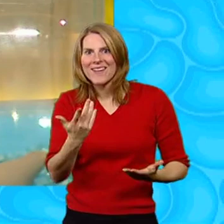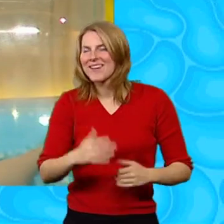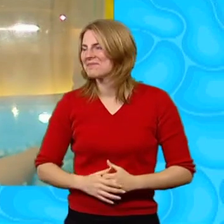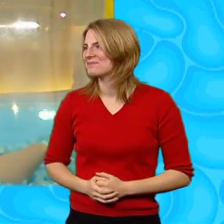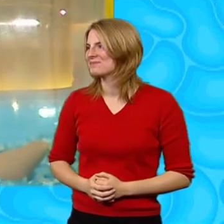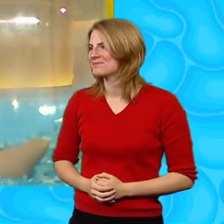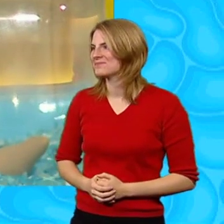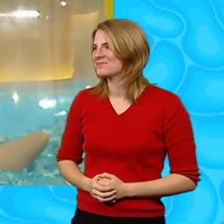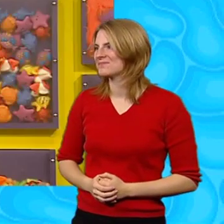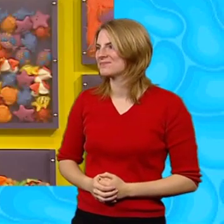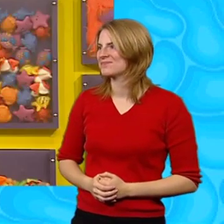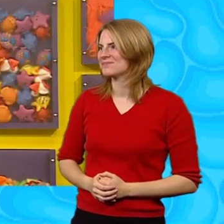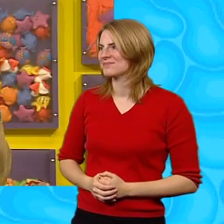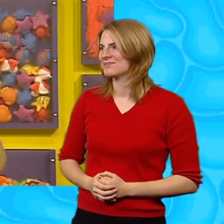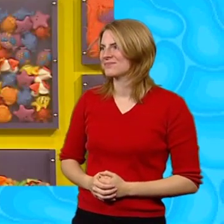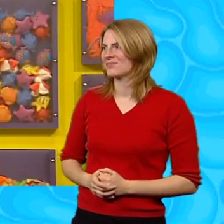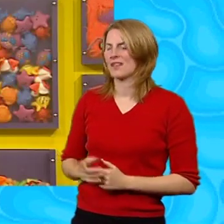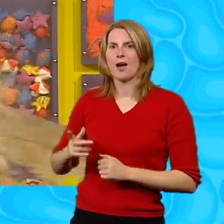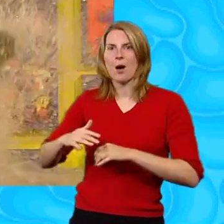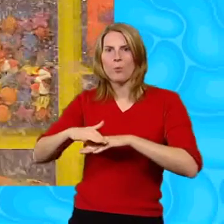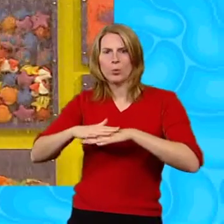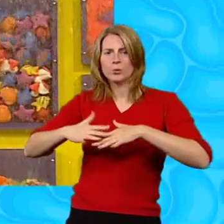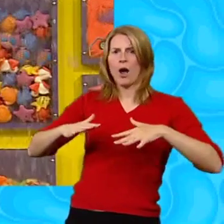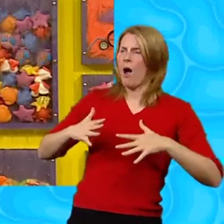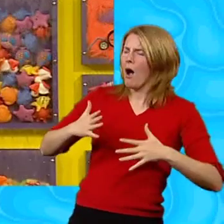Complete with a lovely realistic blue sea